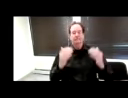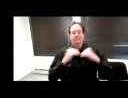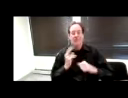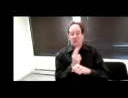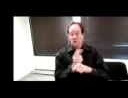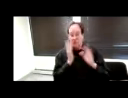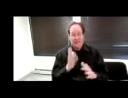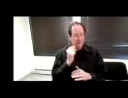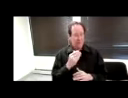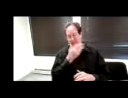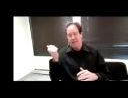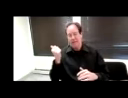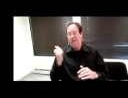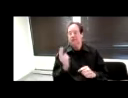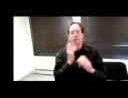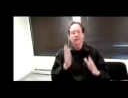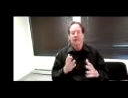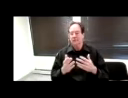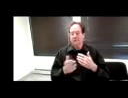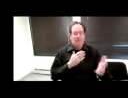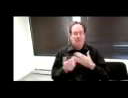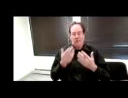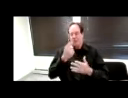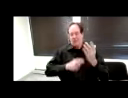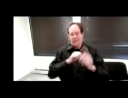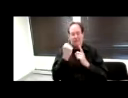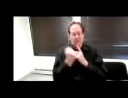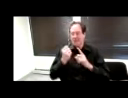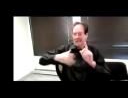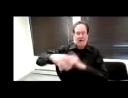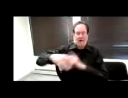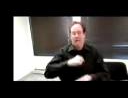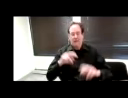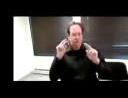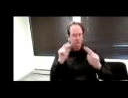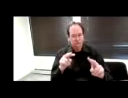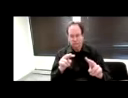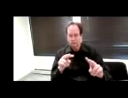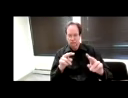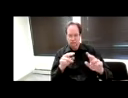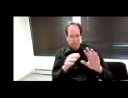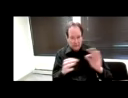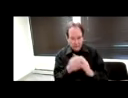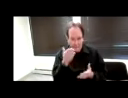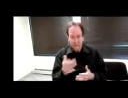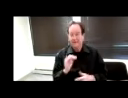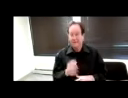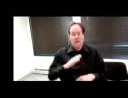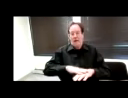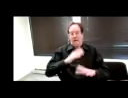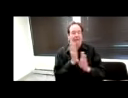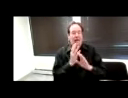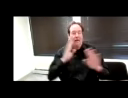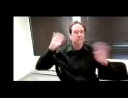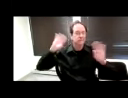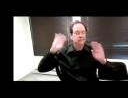can access your content regardless of the situation or environment they're in. If they're on a bus, if they are